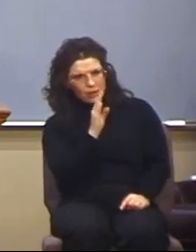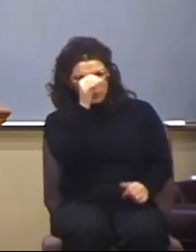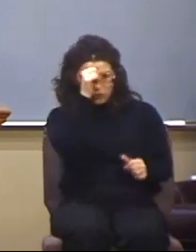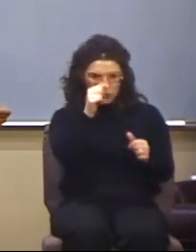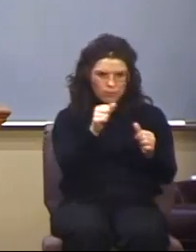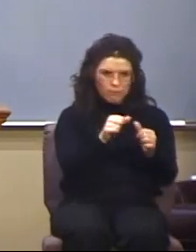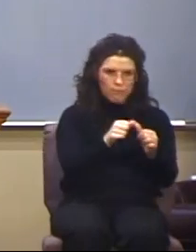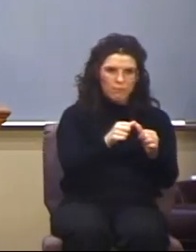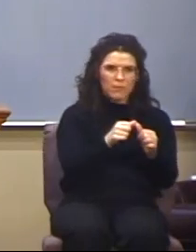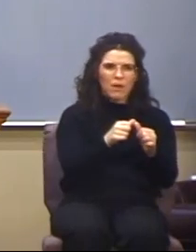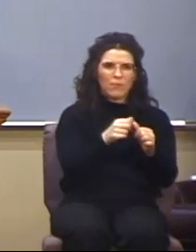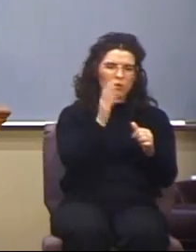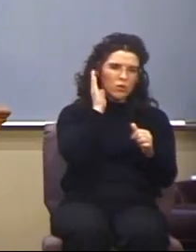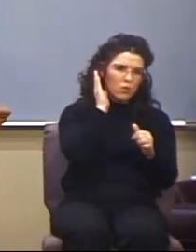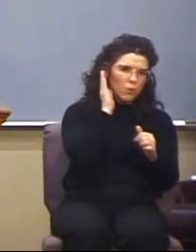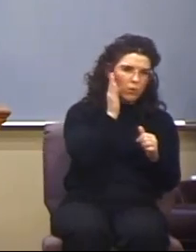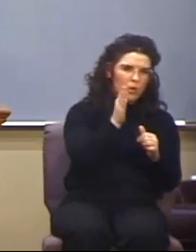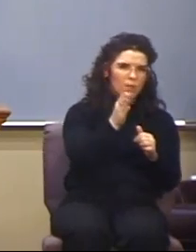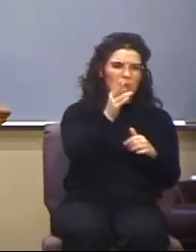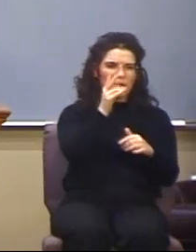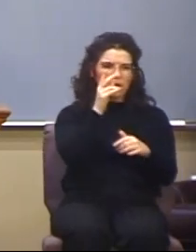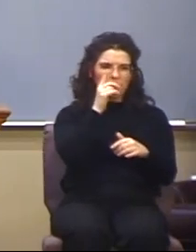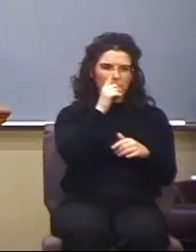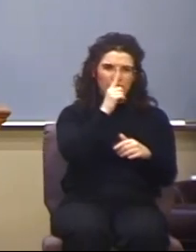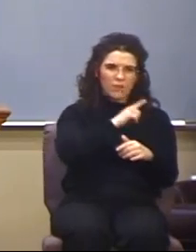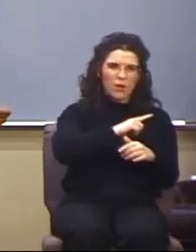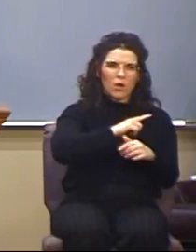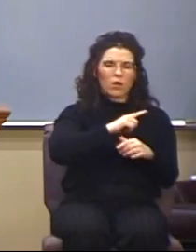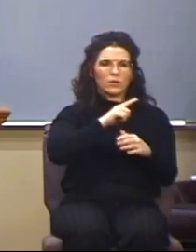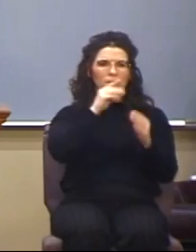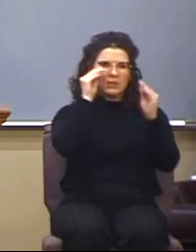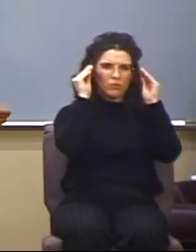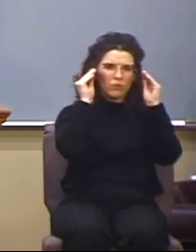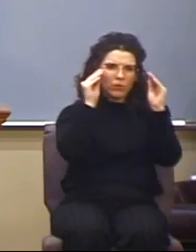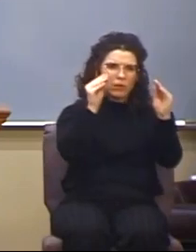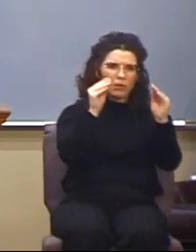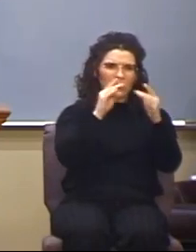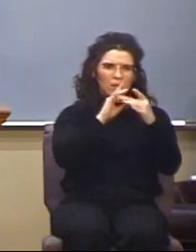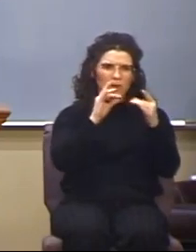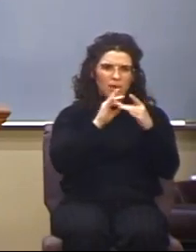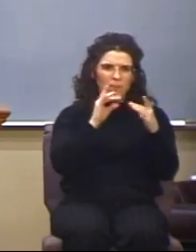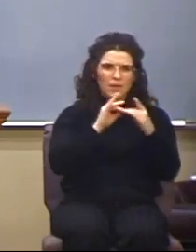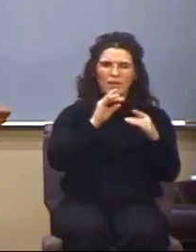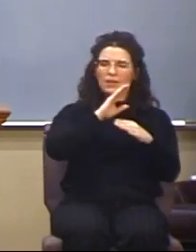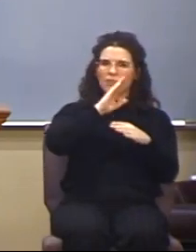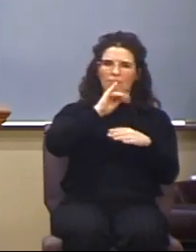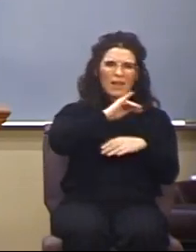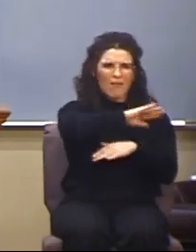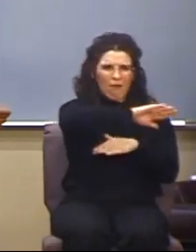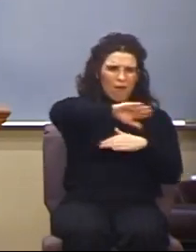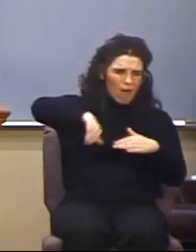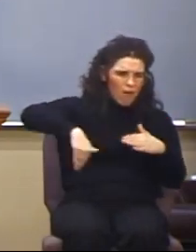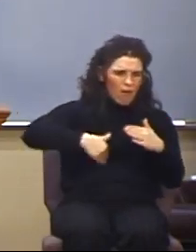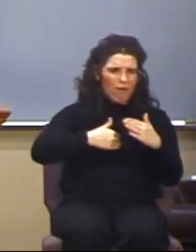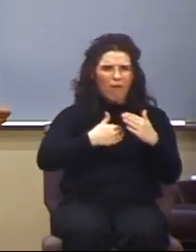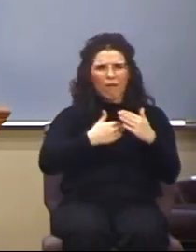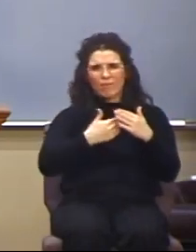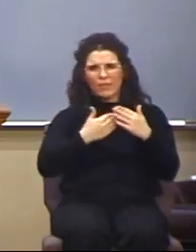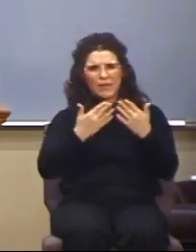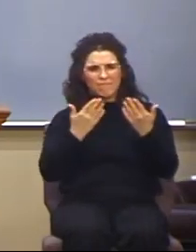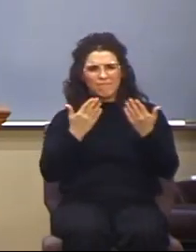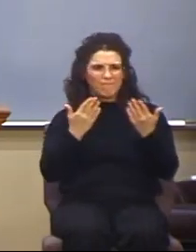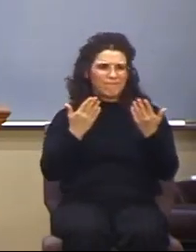there's going to be a false curriculum claiming, listen, that Jesus of Nazareth,